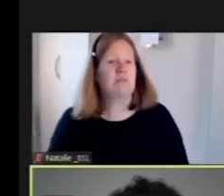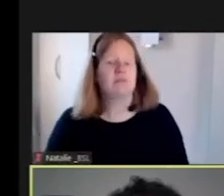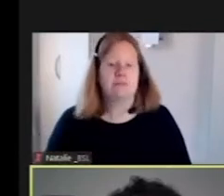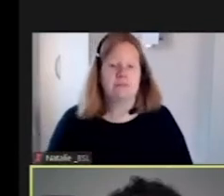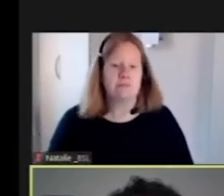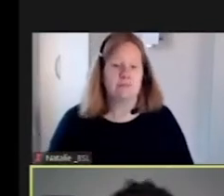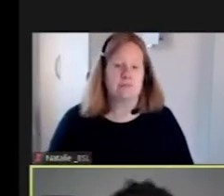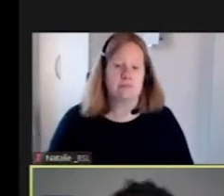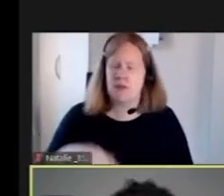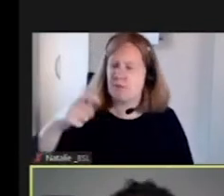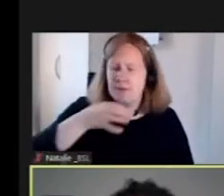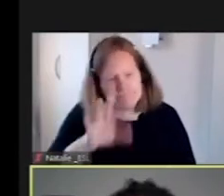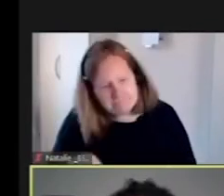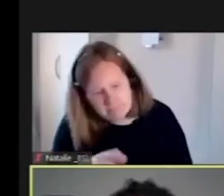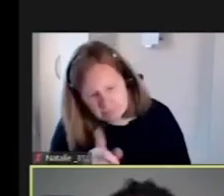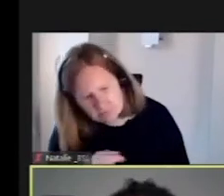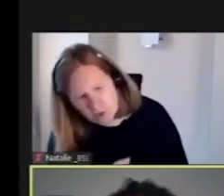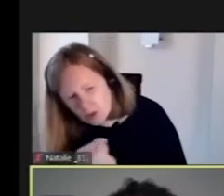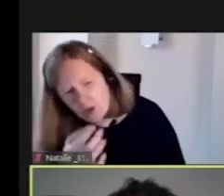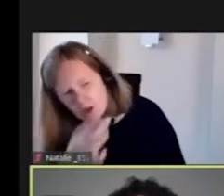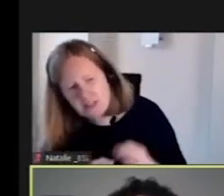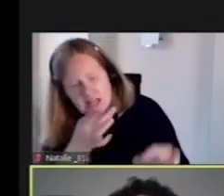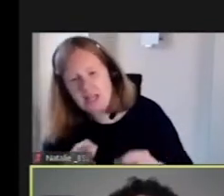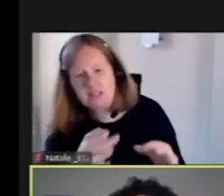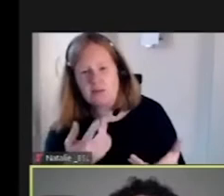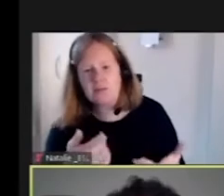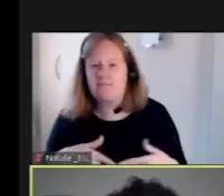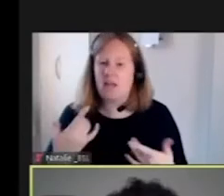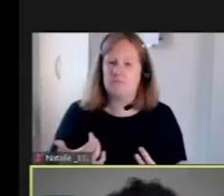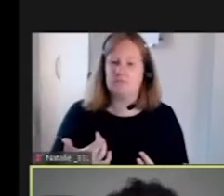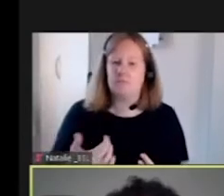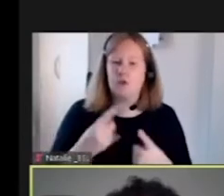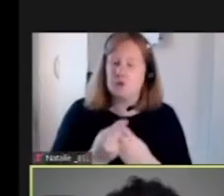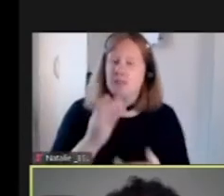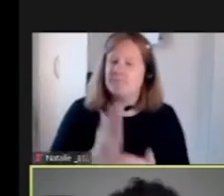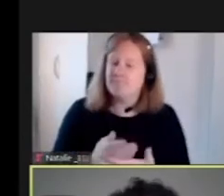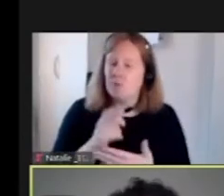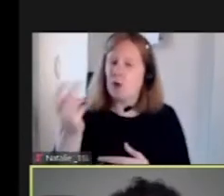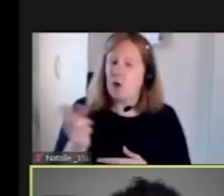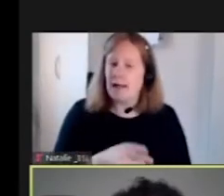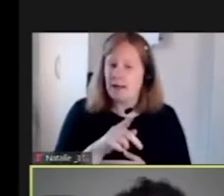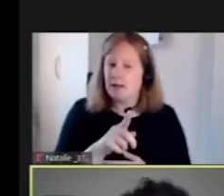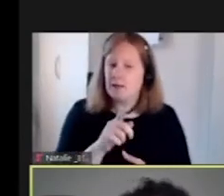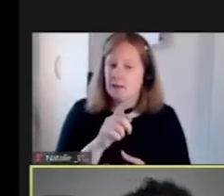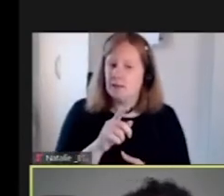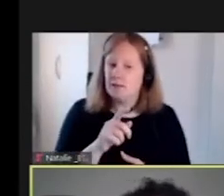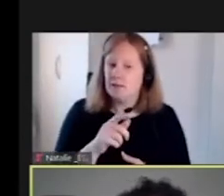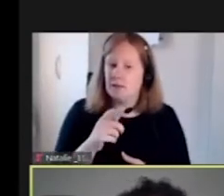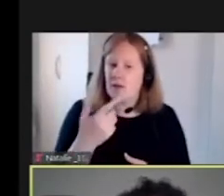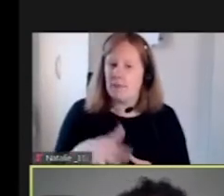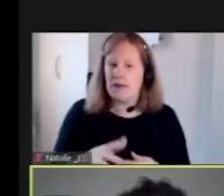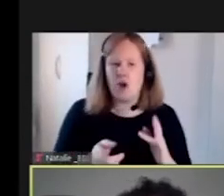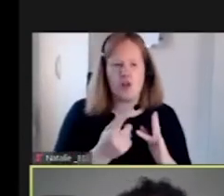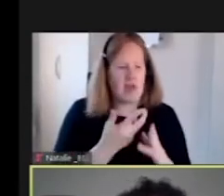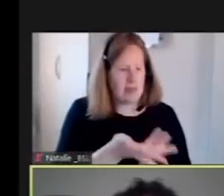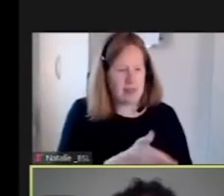And people asked questions, but it just feels like something that I'll definitely return to. I did make another one in my back garden, it wasn't